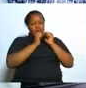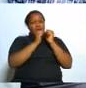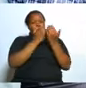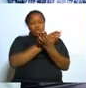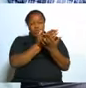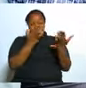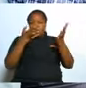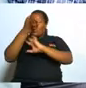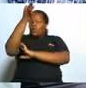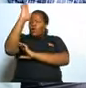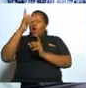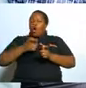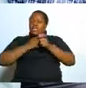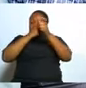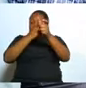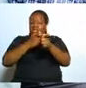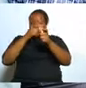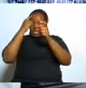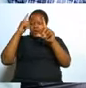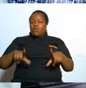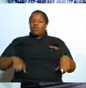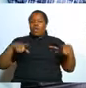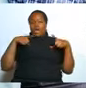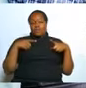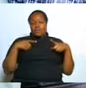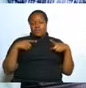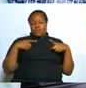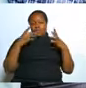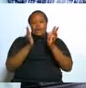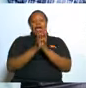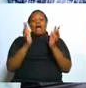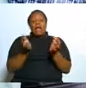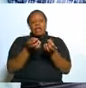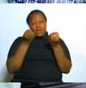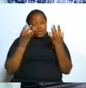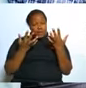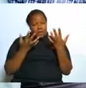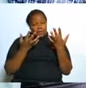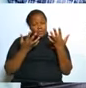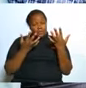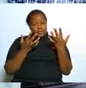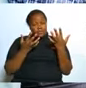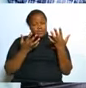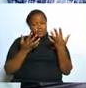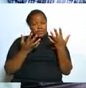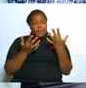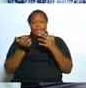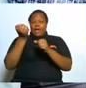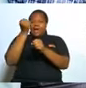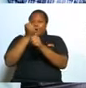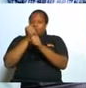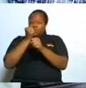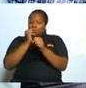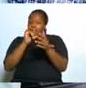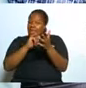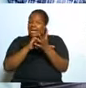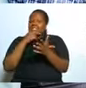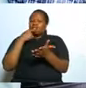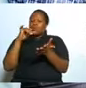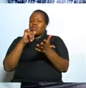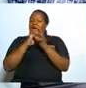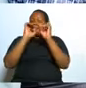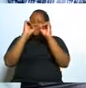god's gift of life hallelujah do this so that